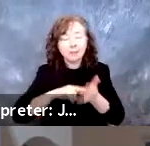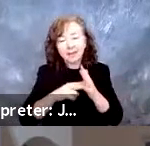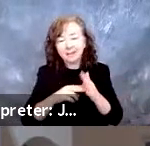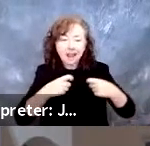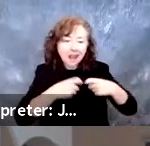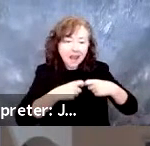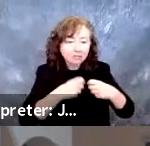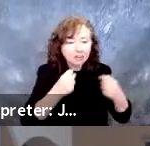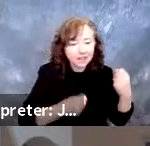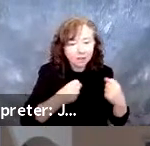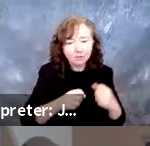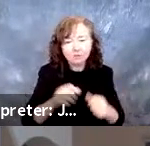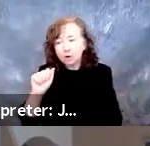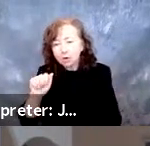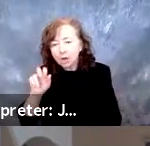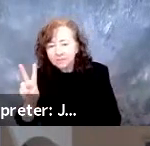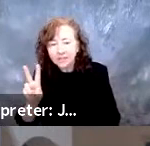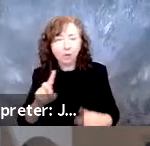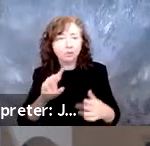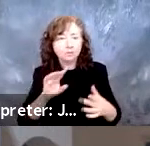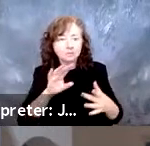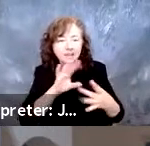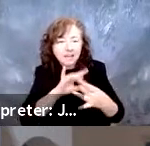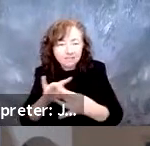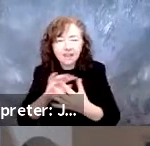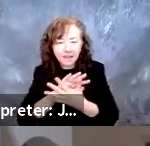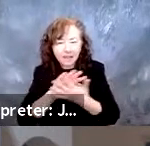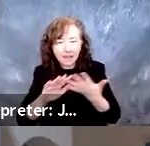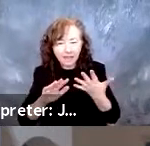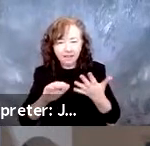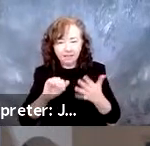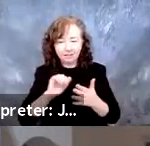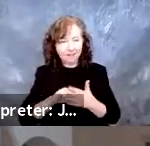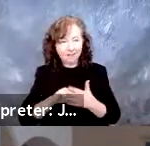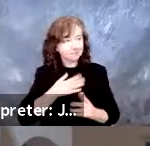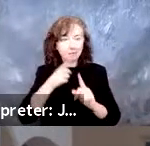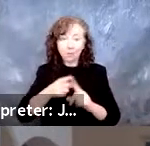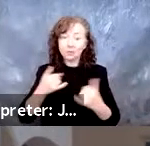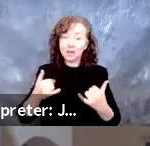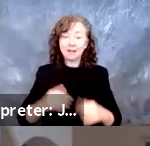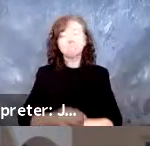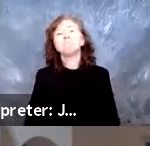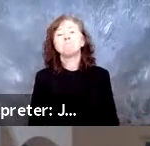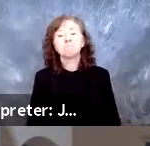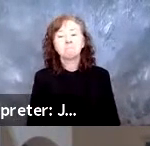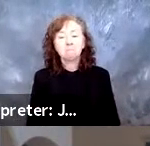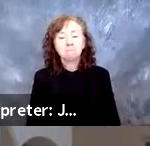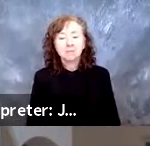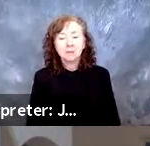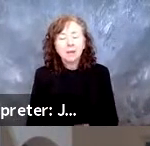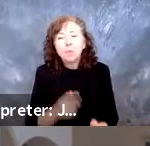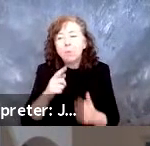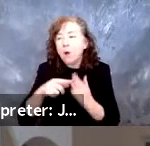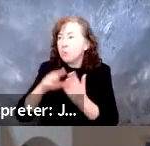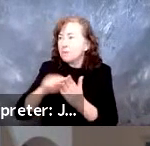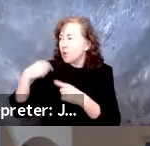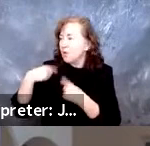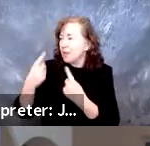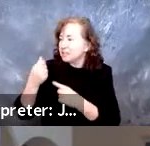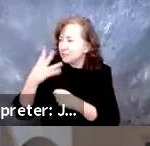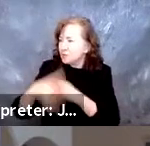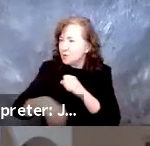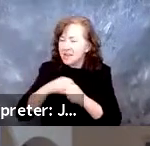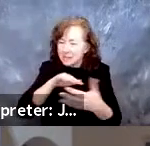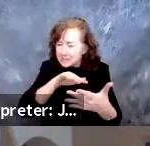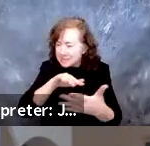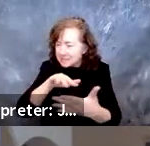vehicles, connectivity. And so that's why I'm here talking to you today. I want to bring a little bit of what we've learned over the past few years working